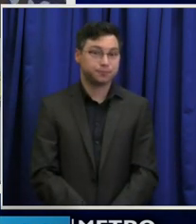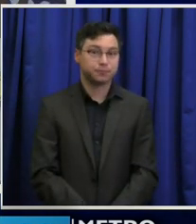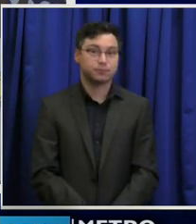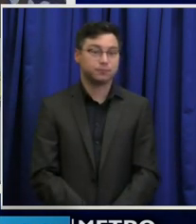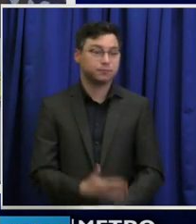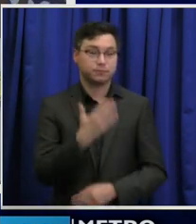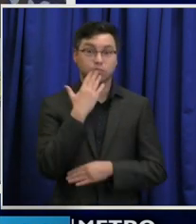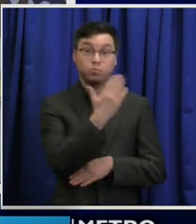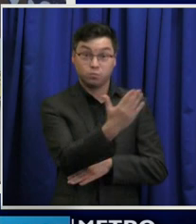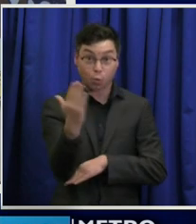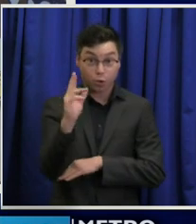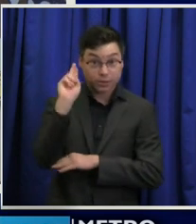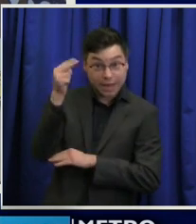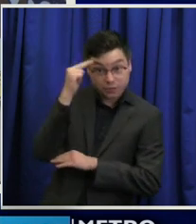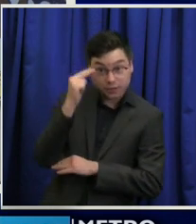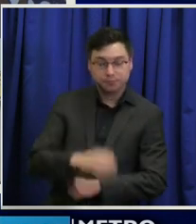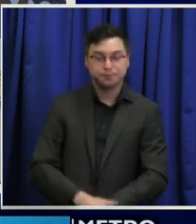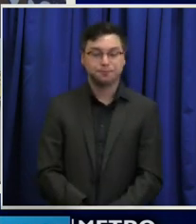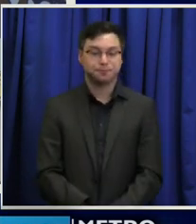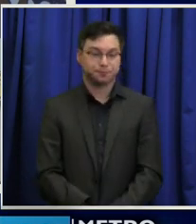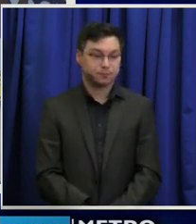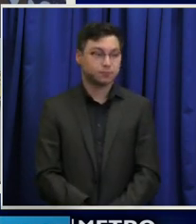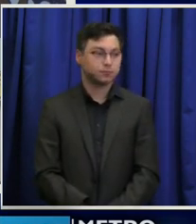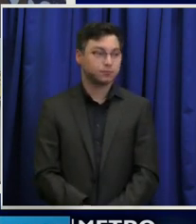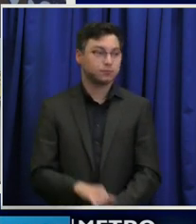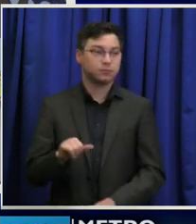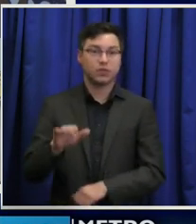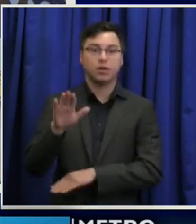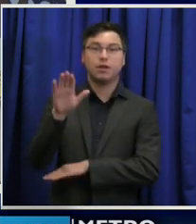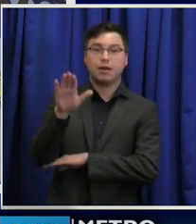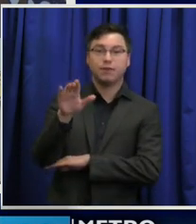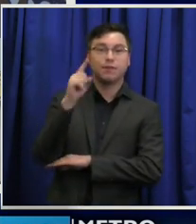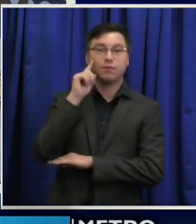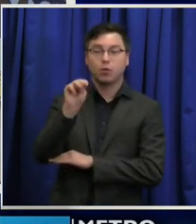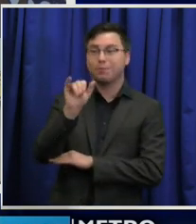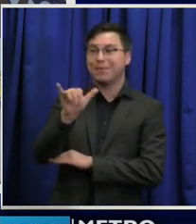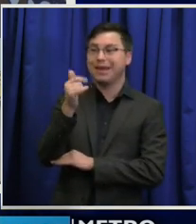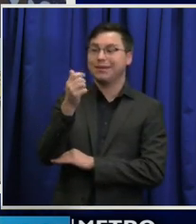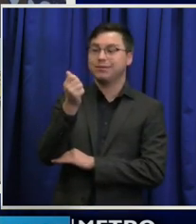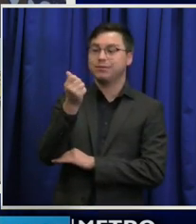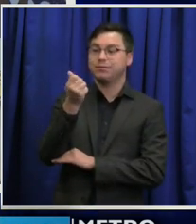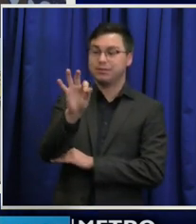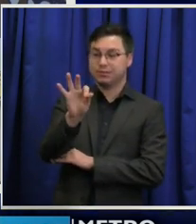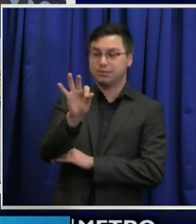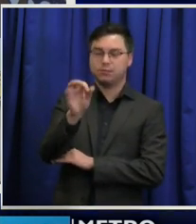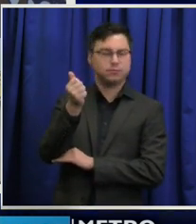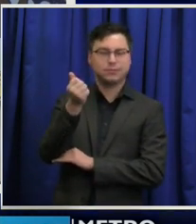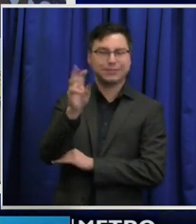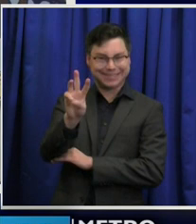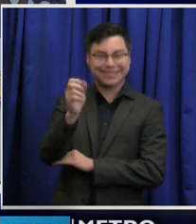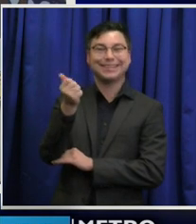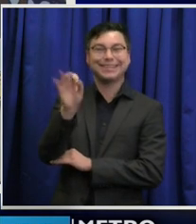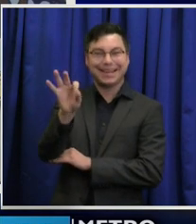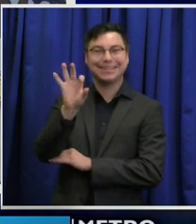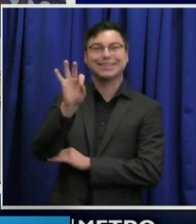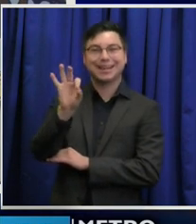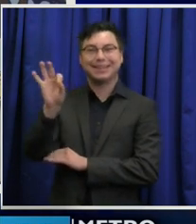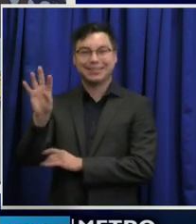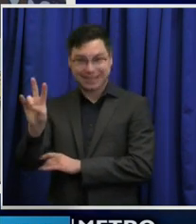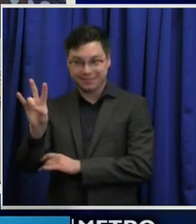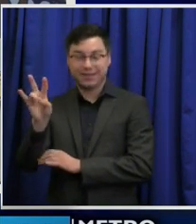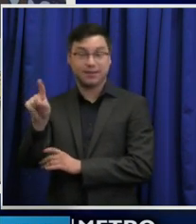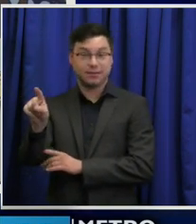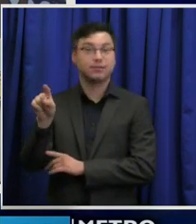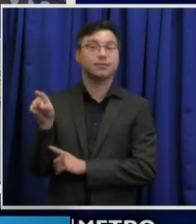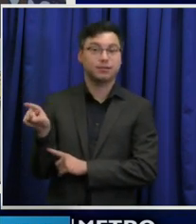Good morning, Nashville. On the afternoon of May the 16th in 1997, a very special event happened at the White House